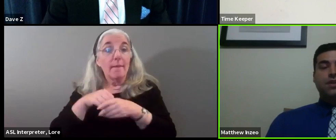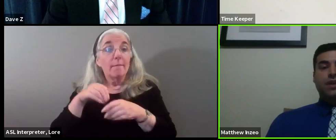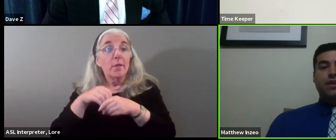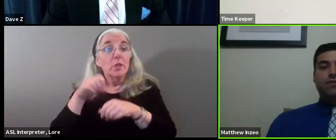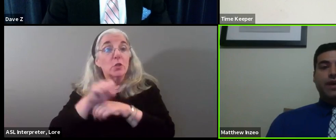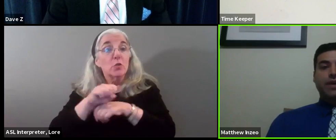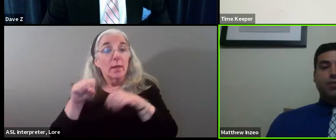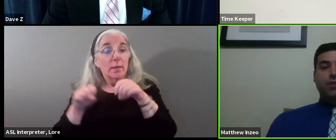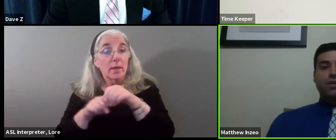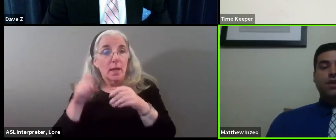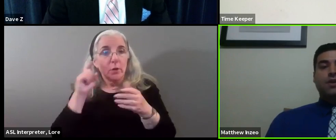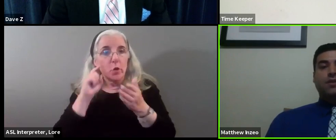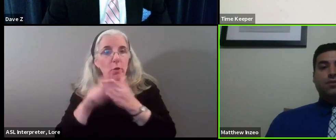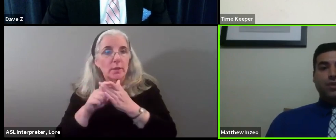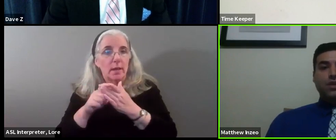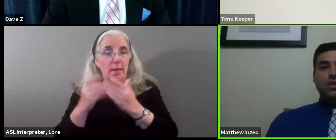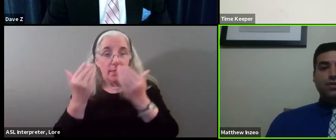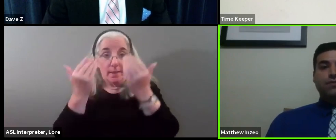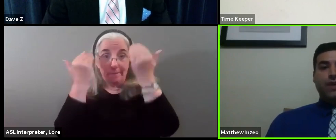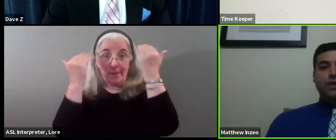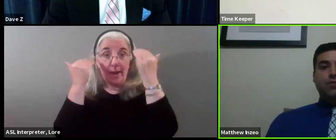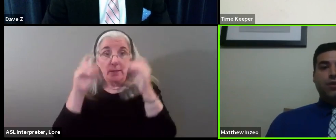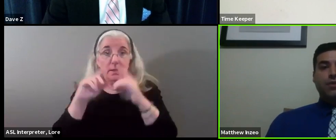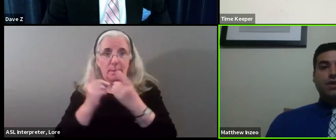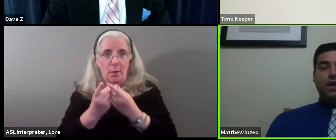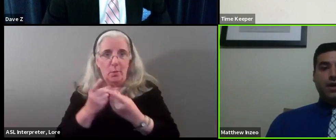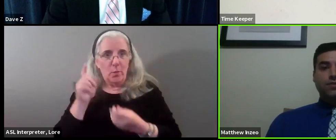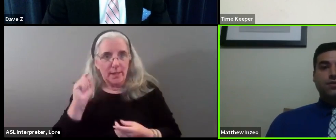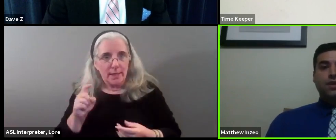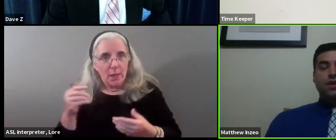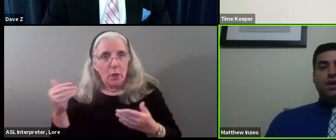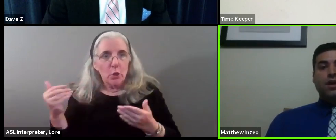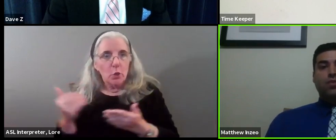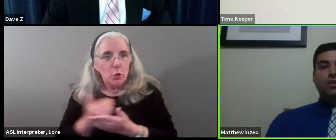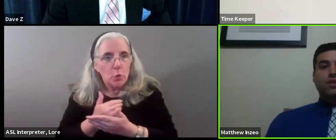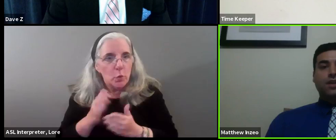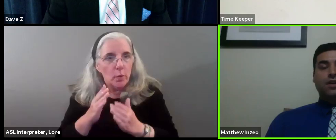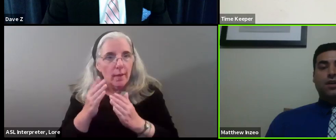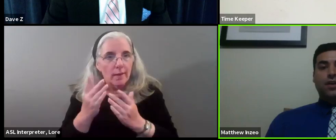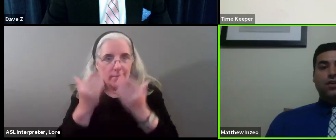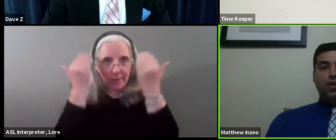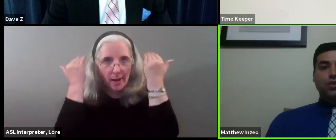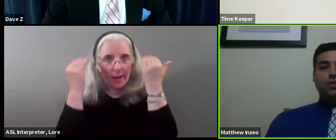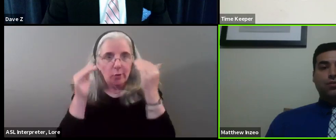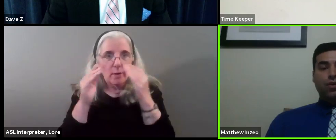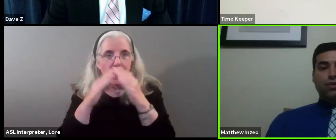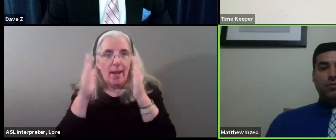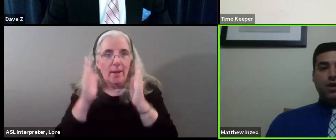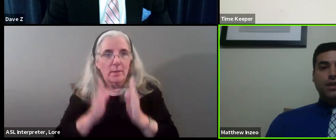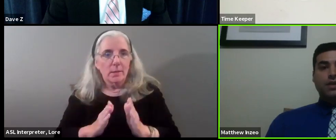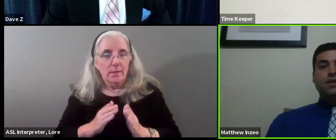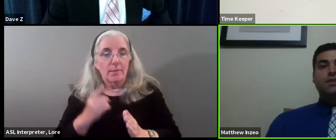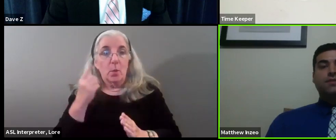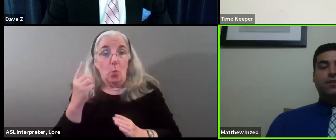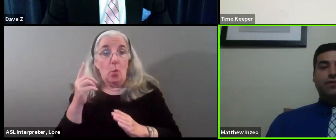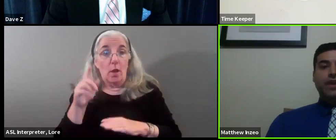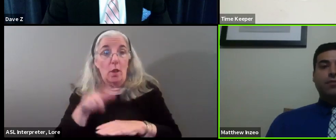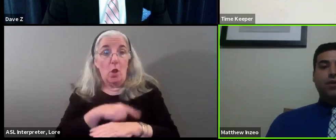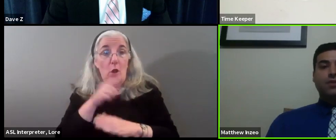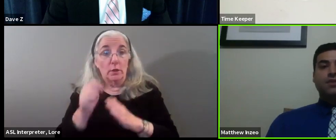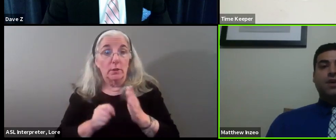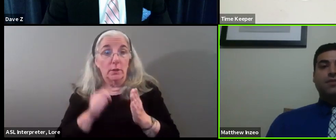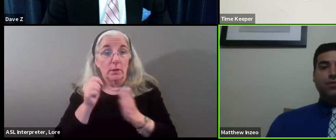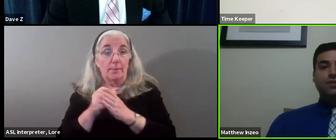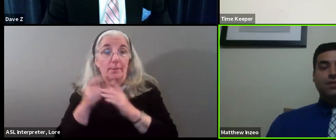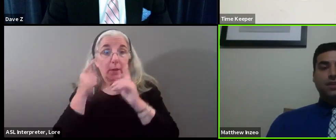is that our fire department, we need a new fire department house. One thing, another long term goal of mine is for the fire